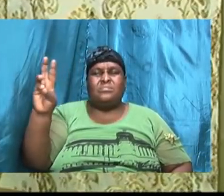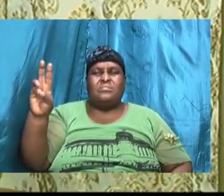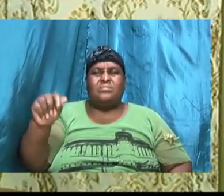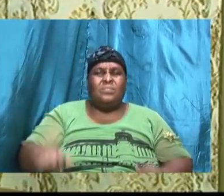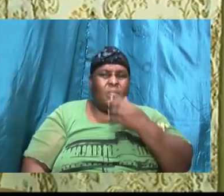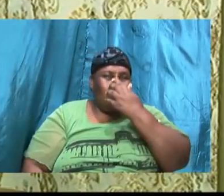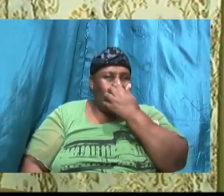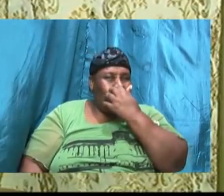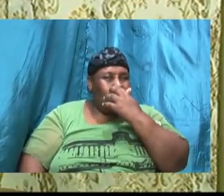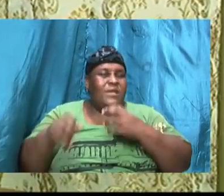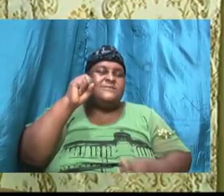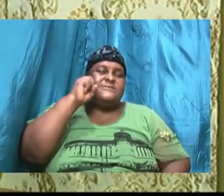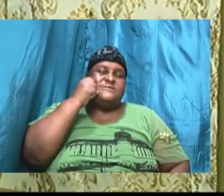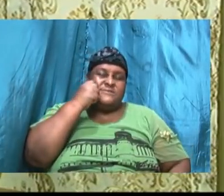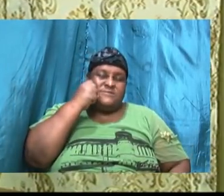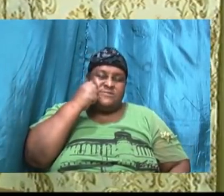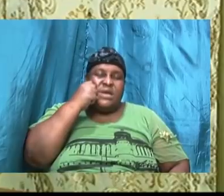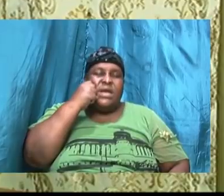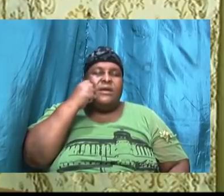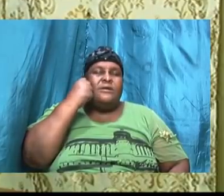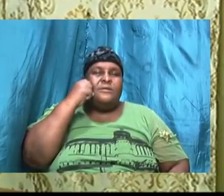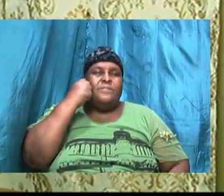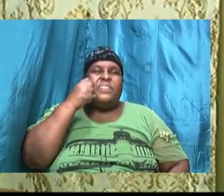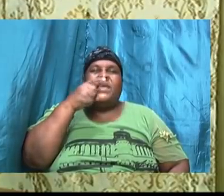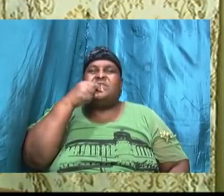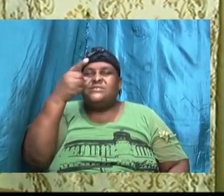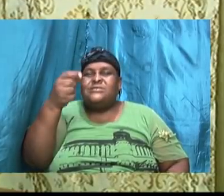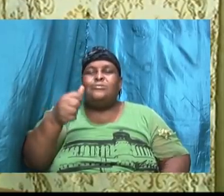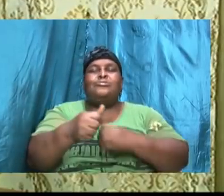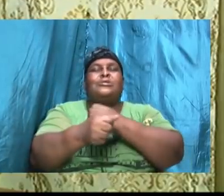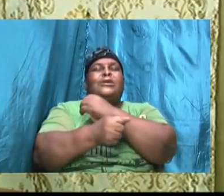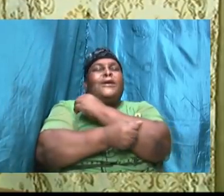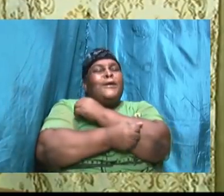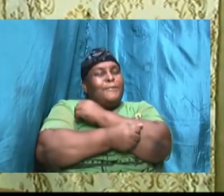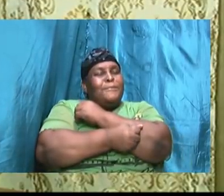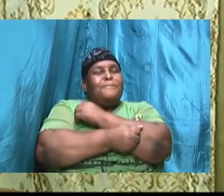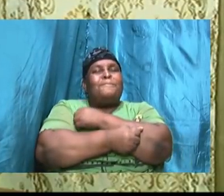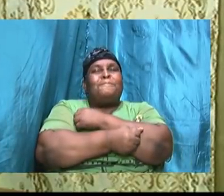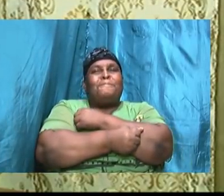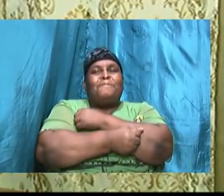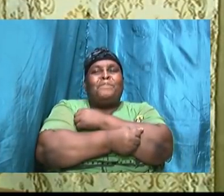and Sarai said unto Abraham Abraham